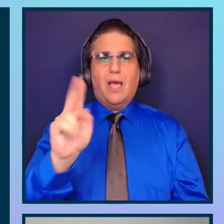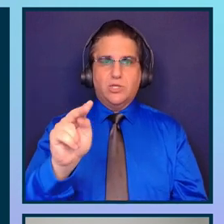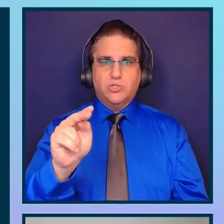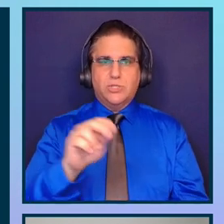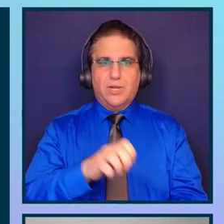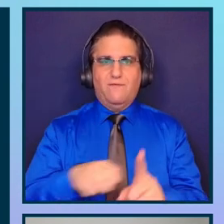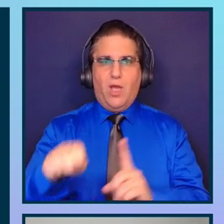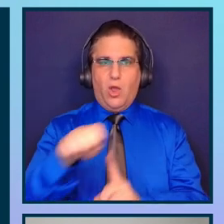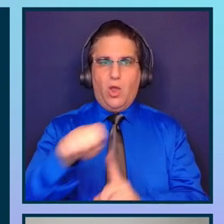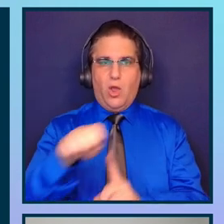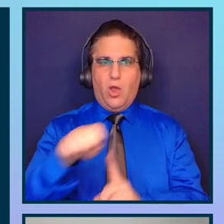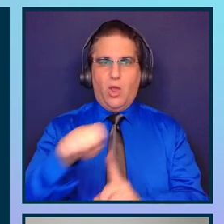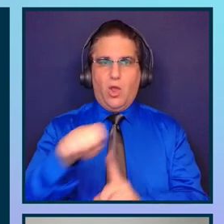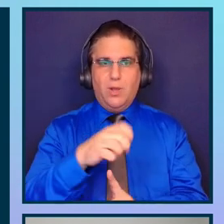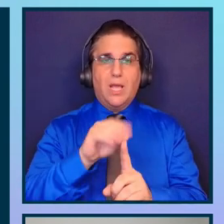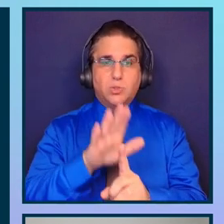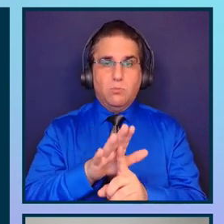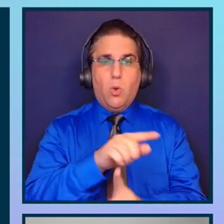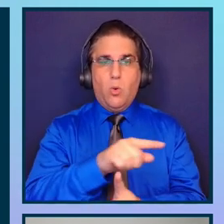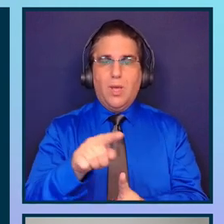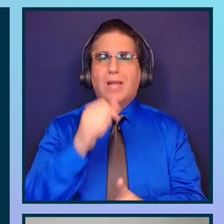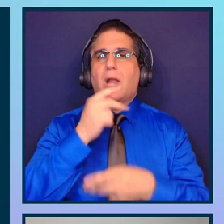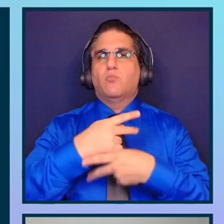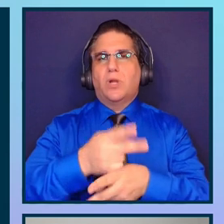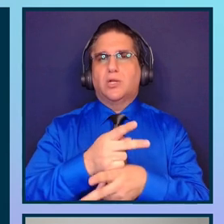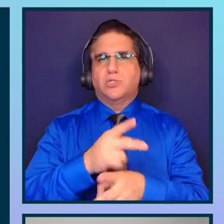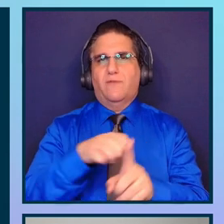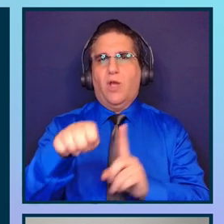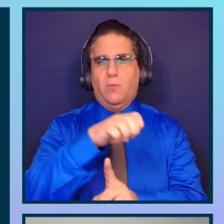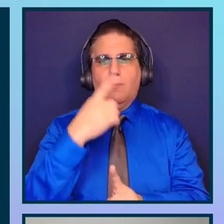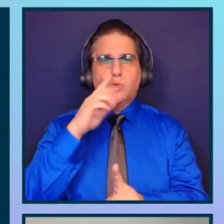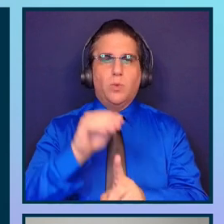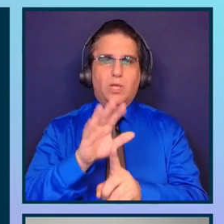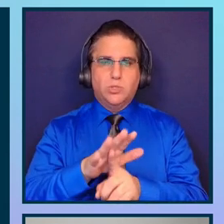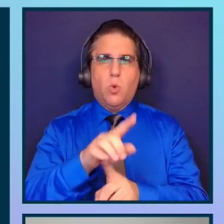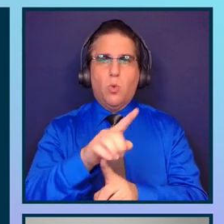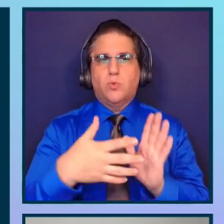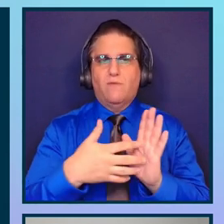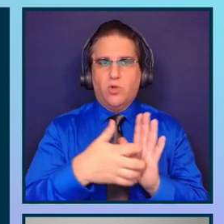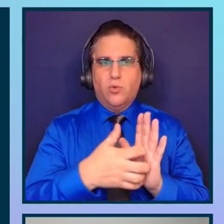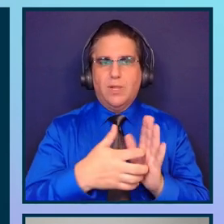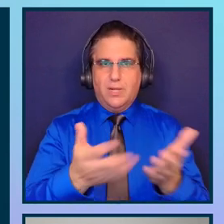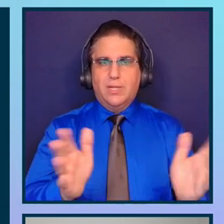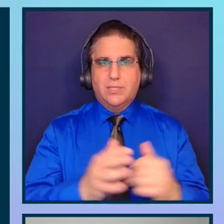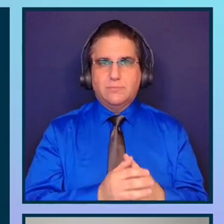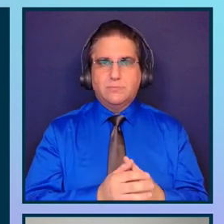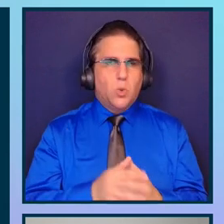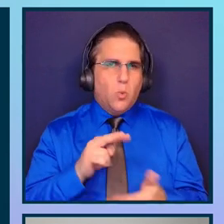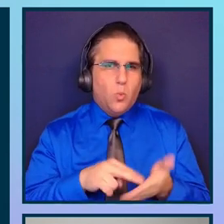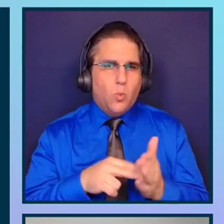to expose those vulnerabilities and you don't always want to do it publicly. What is this tool doing?